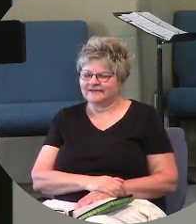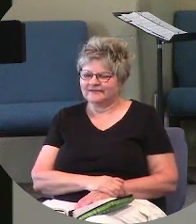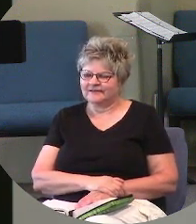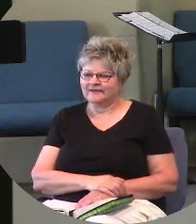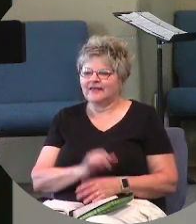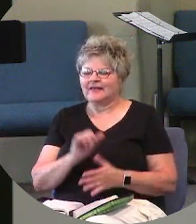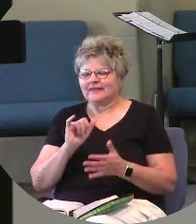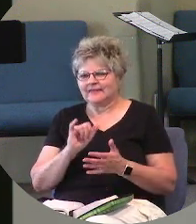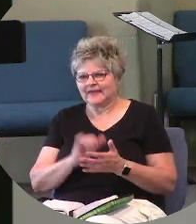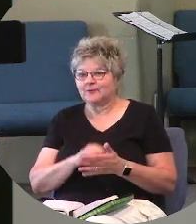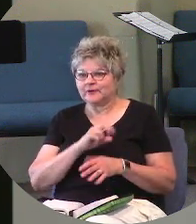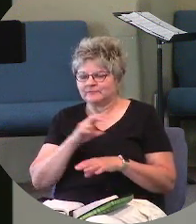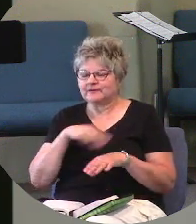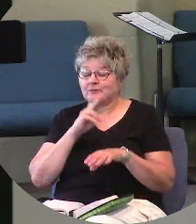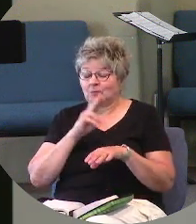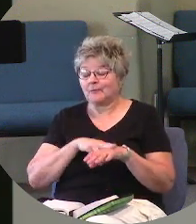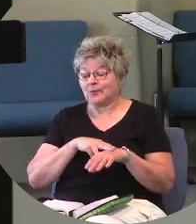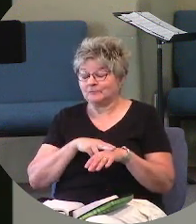That would have been normal.